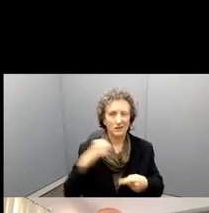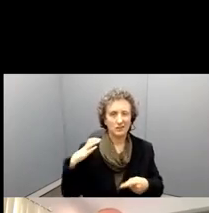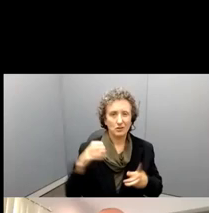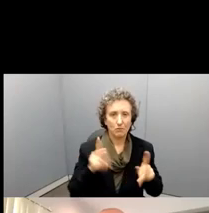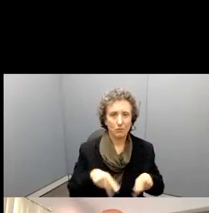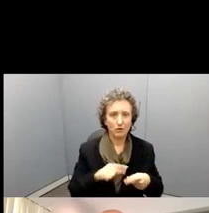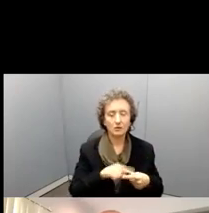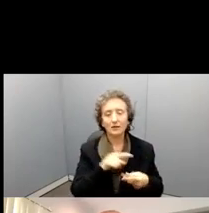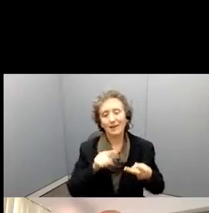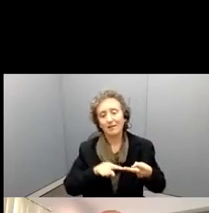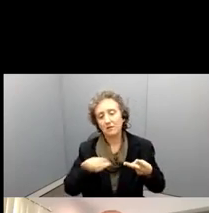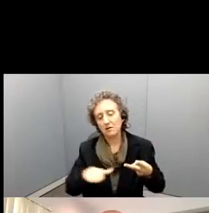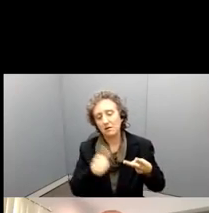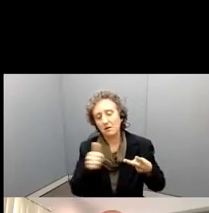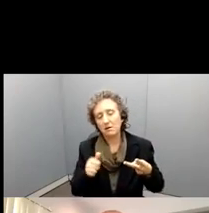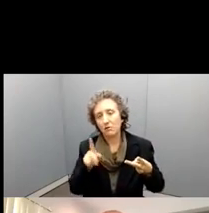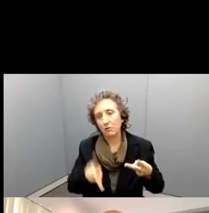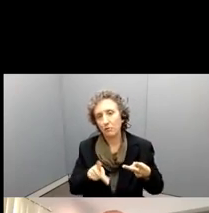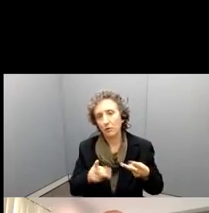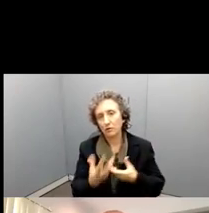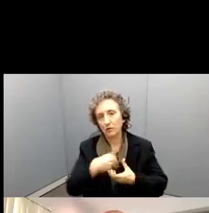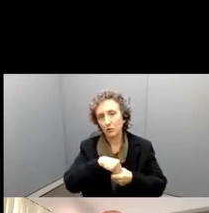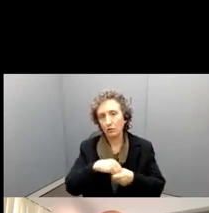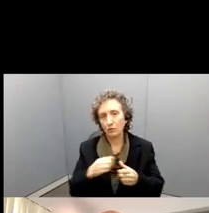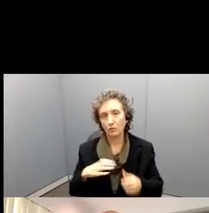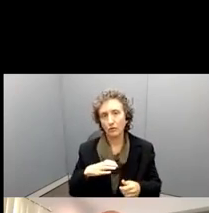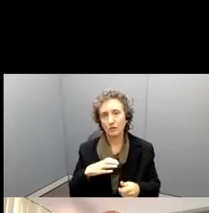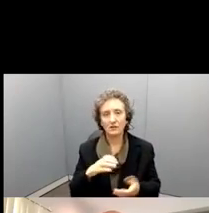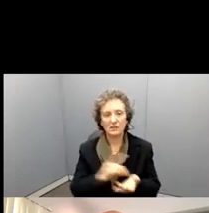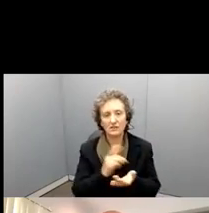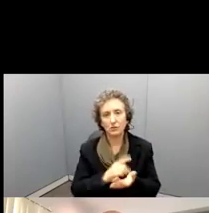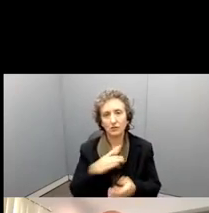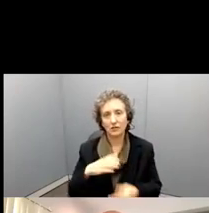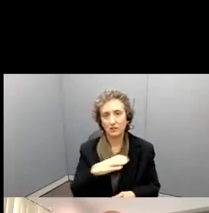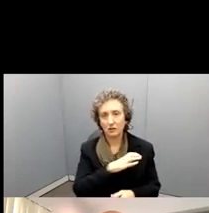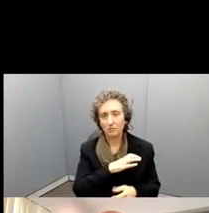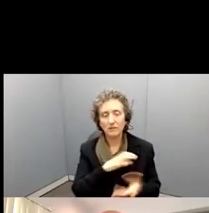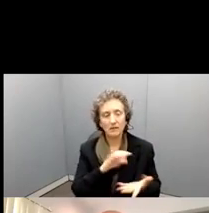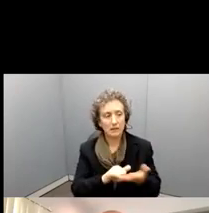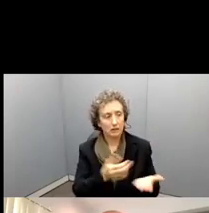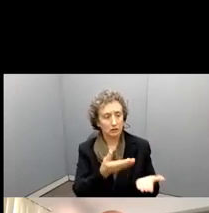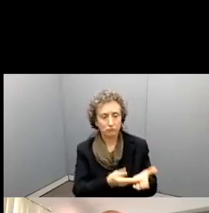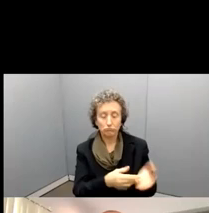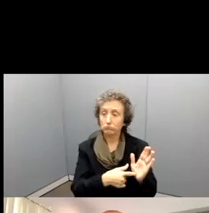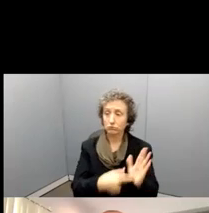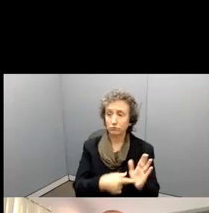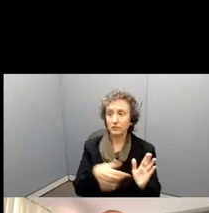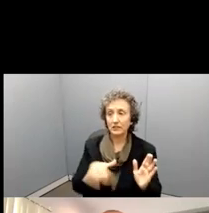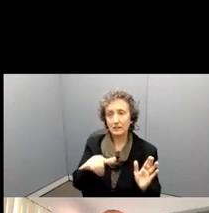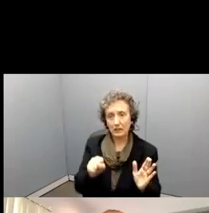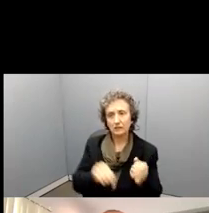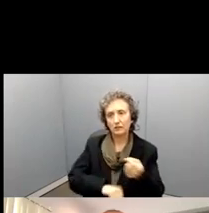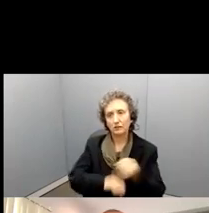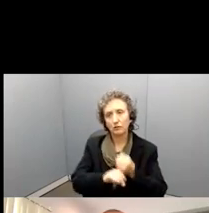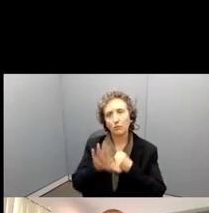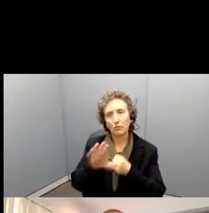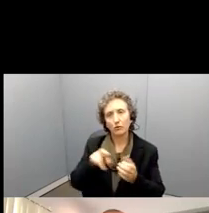on, um, the dissertation committee, who can attest to, uh, to your study. Um,